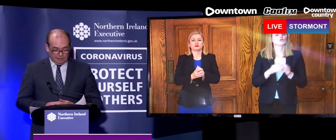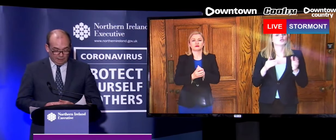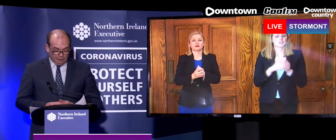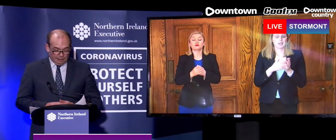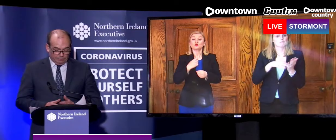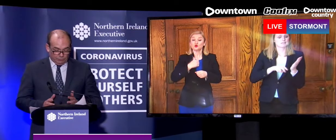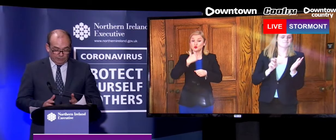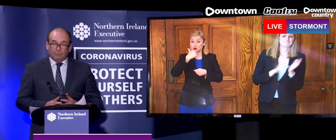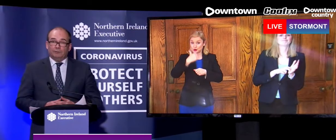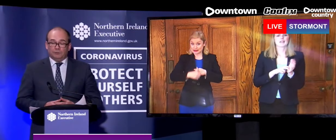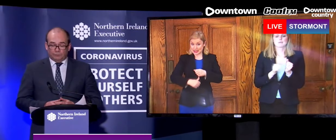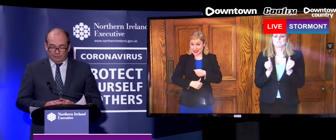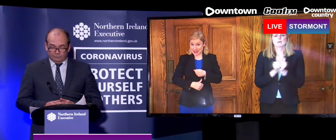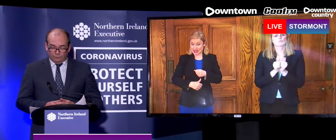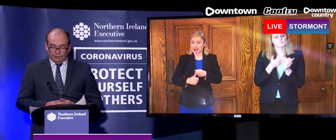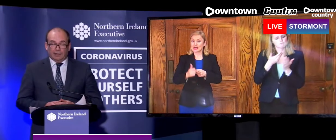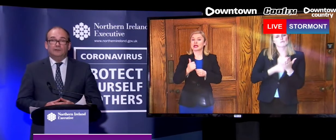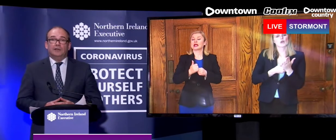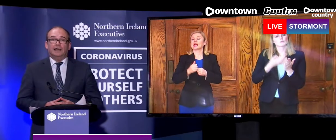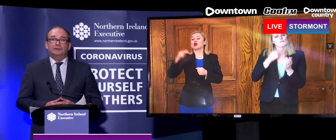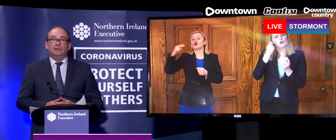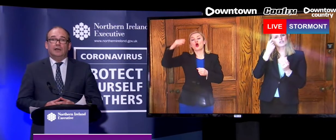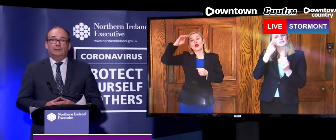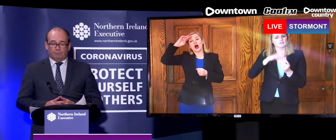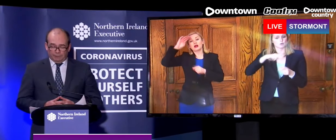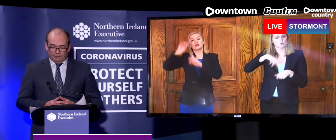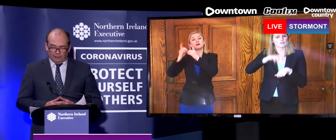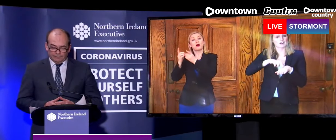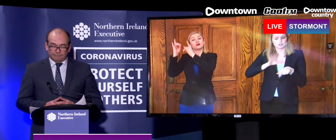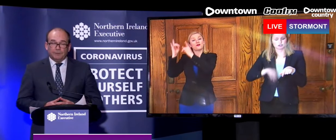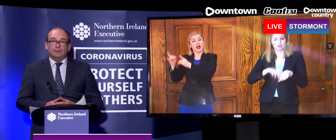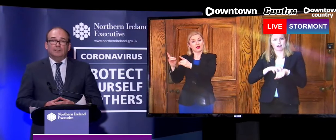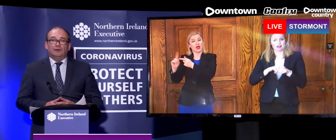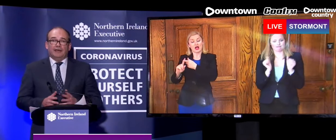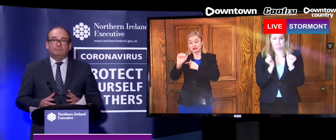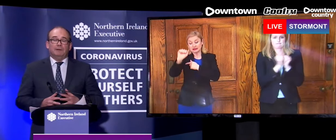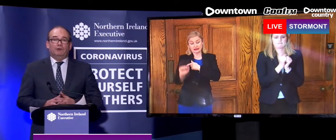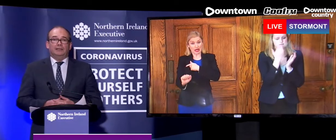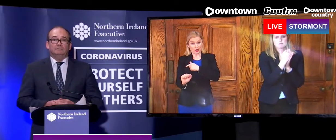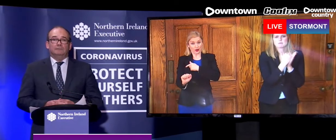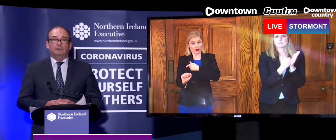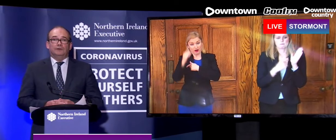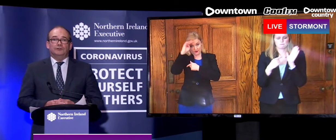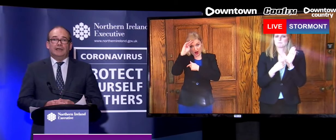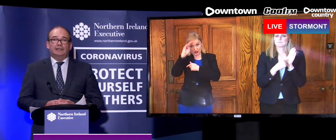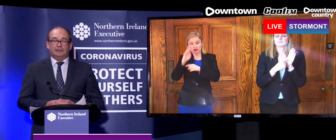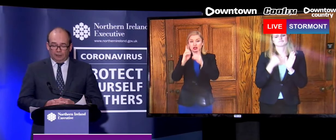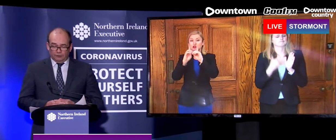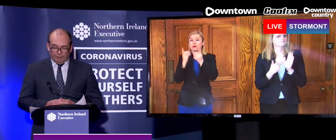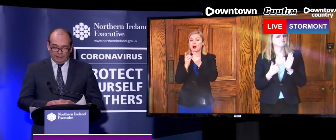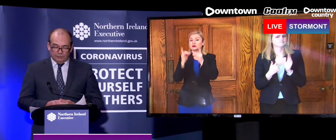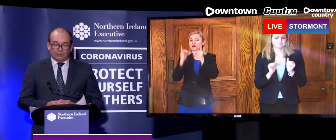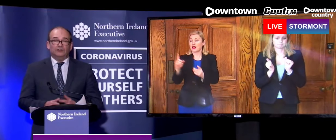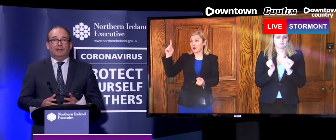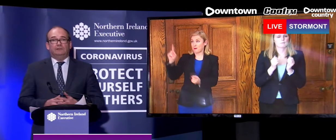understanding between the Department of Health, Northern Ireland and the Republic of Ireland. Now that memorandum of understanding